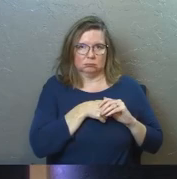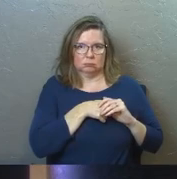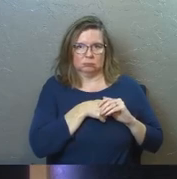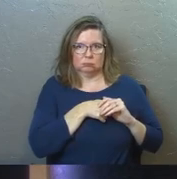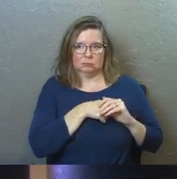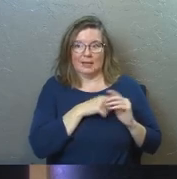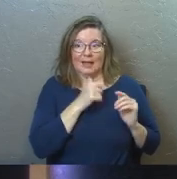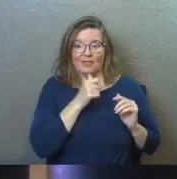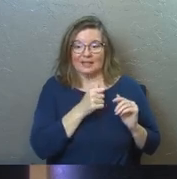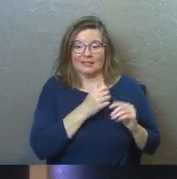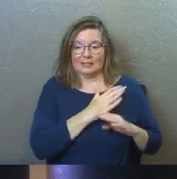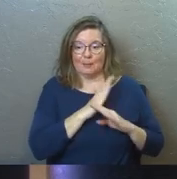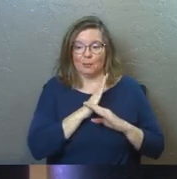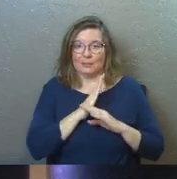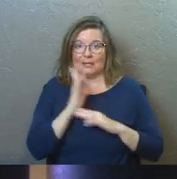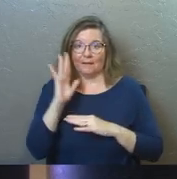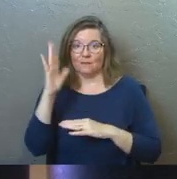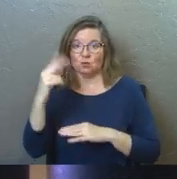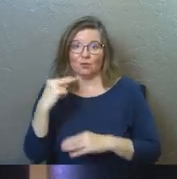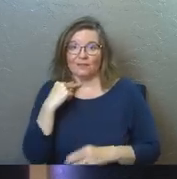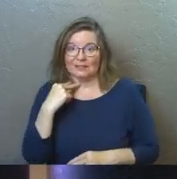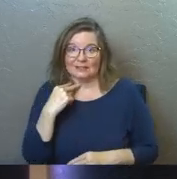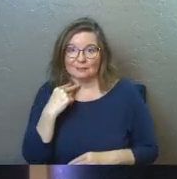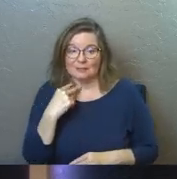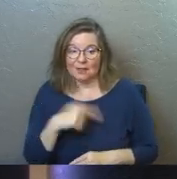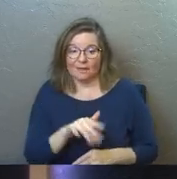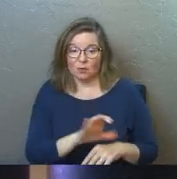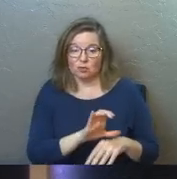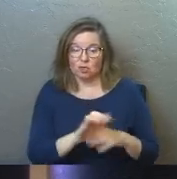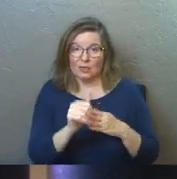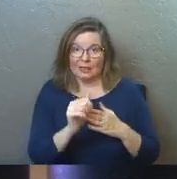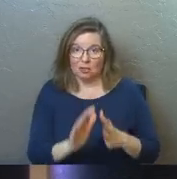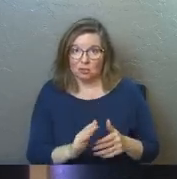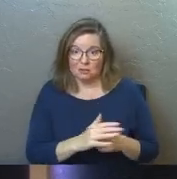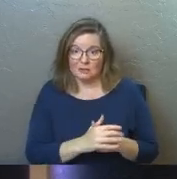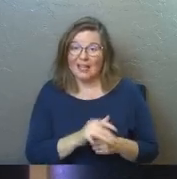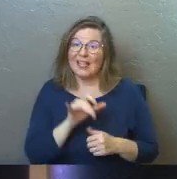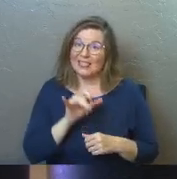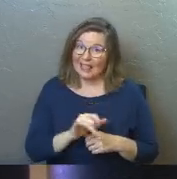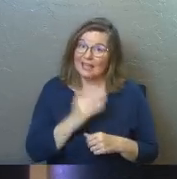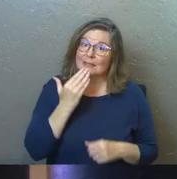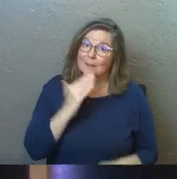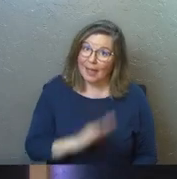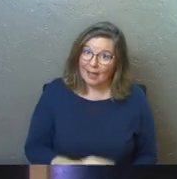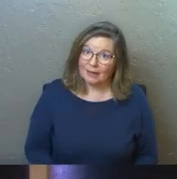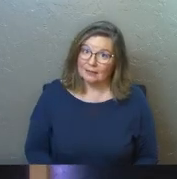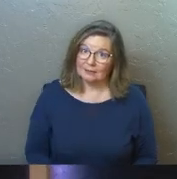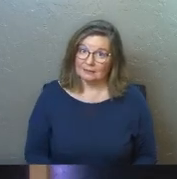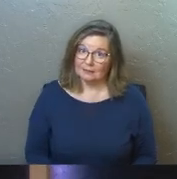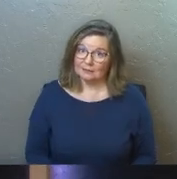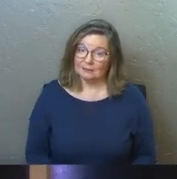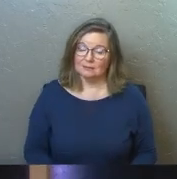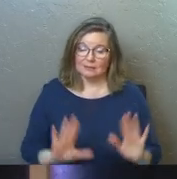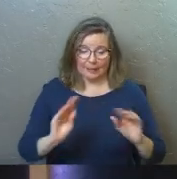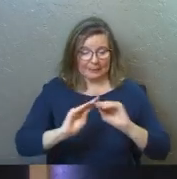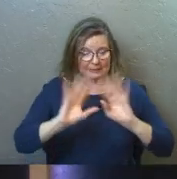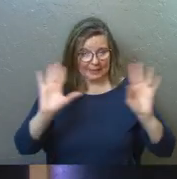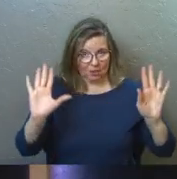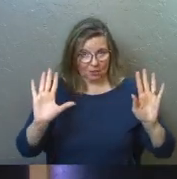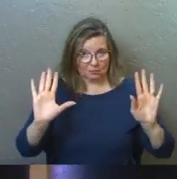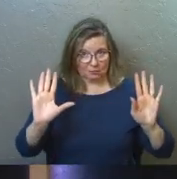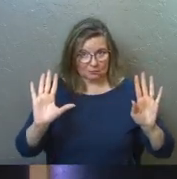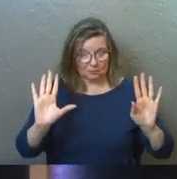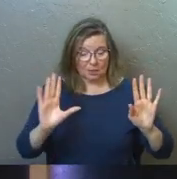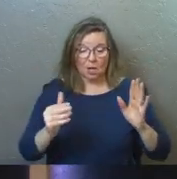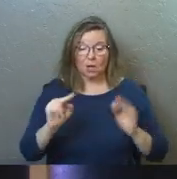and they did not protect future victims of those church leaders. That's bad. Let me just be clear about